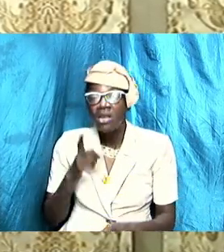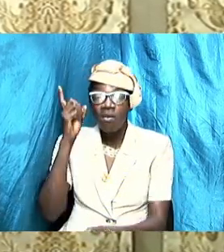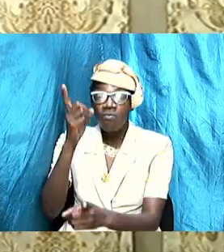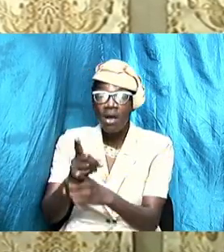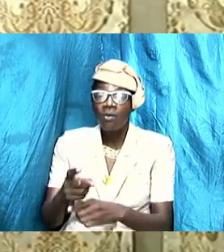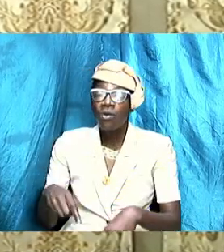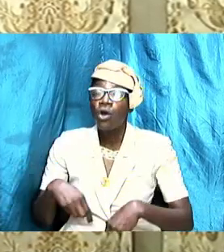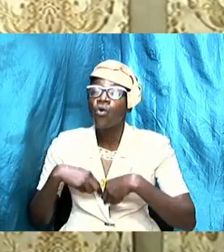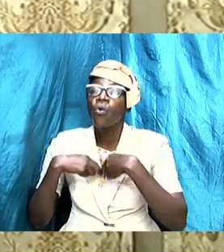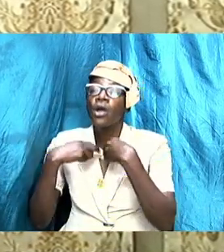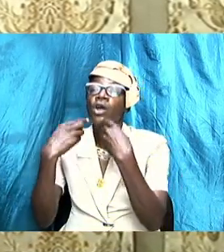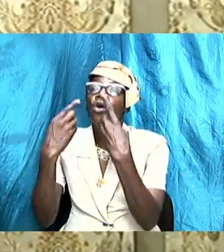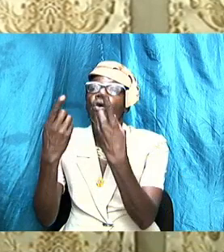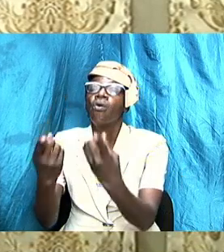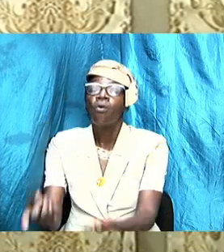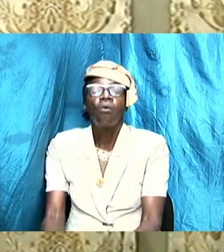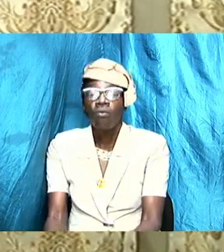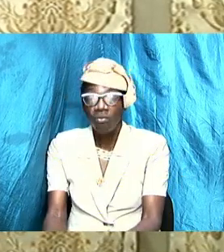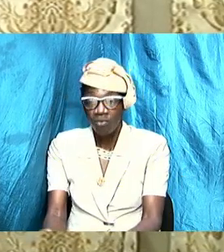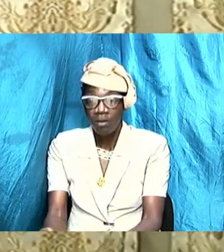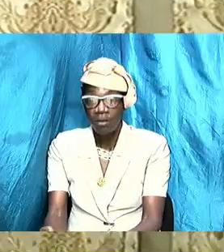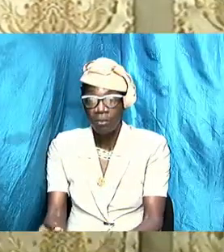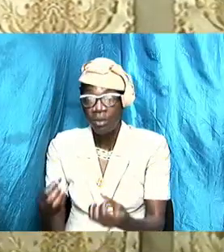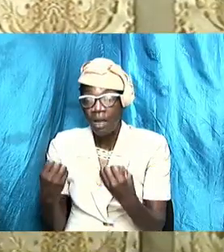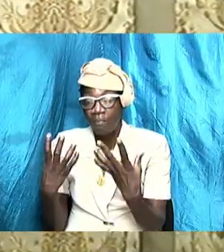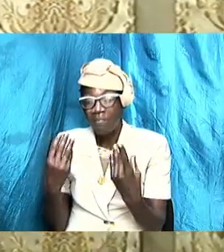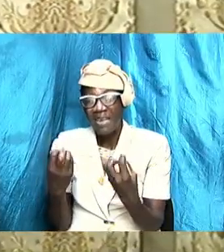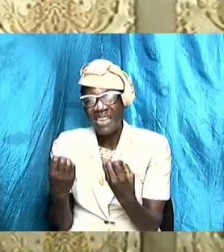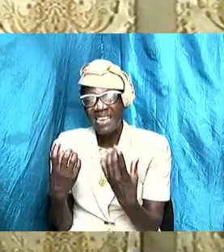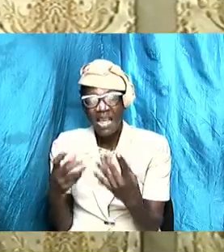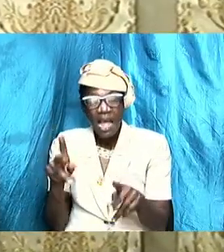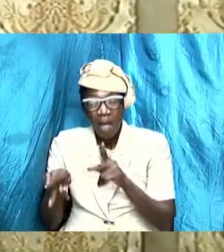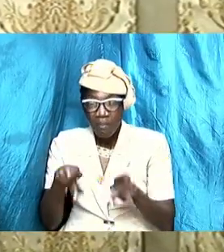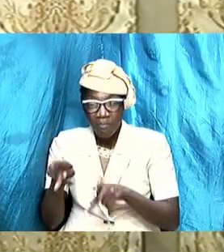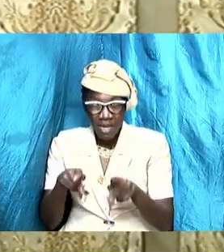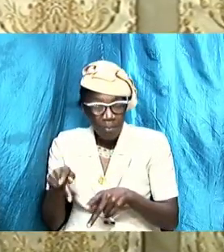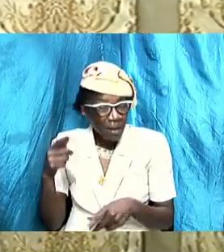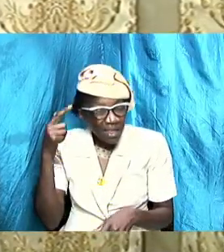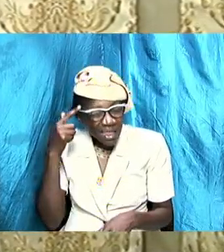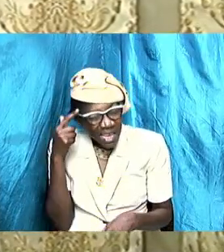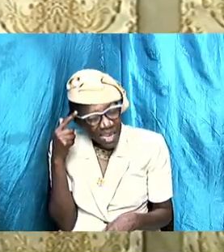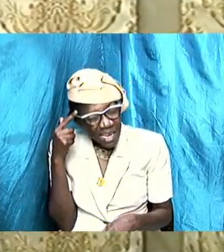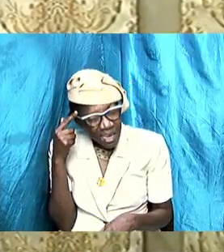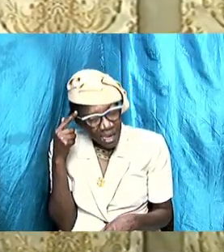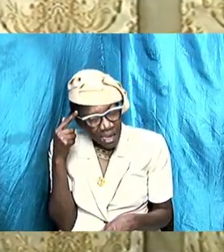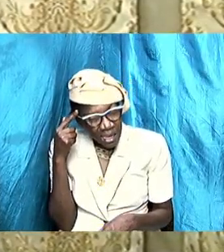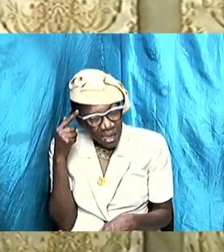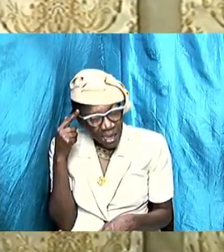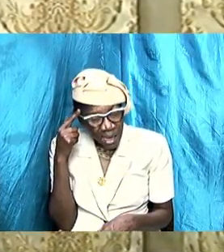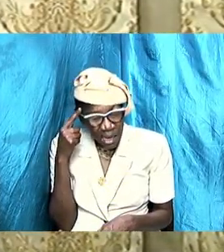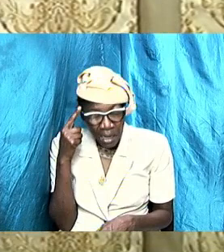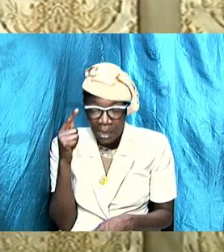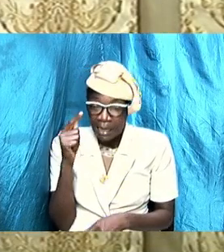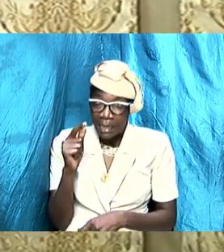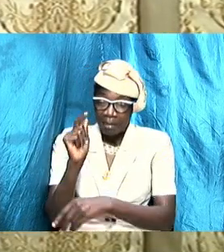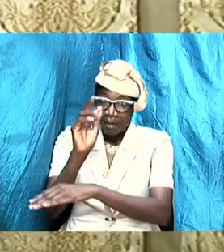what many would have thought was the real twilight hour of their